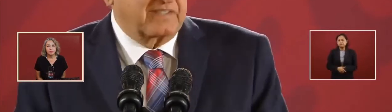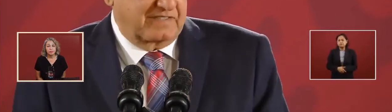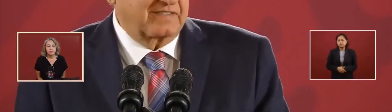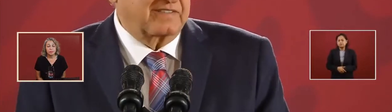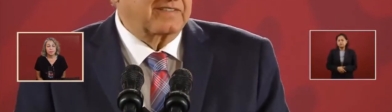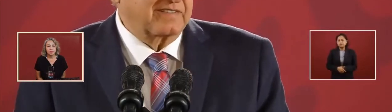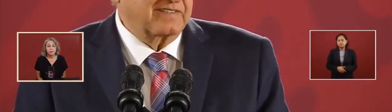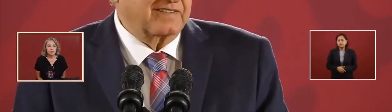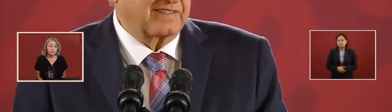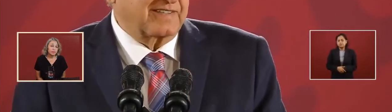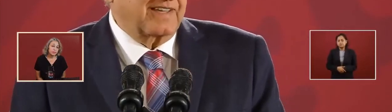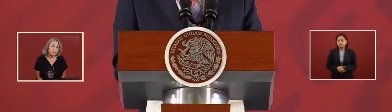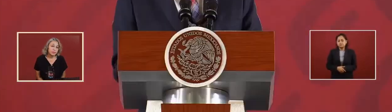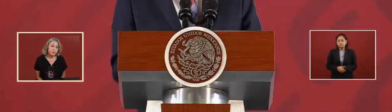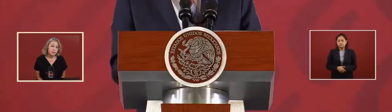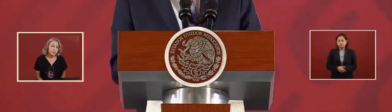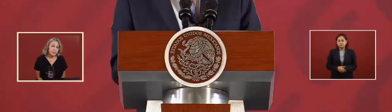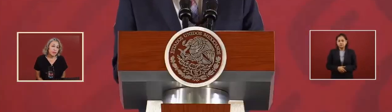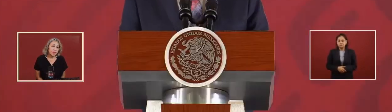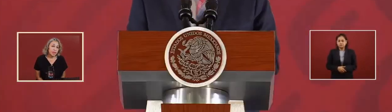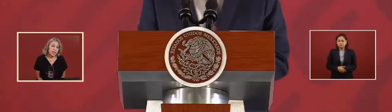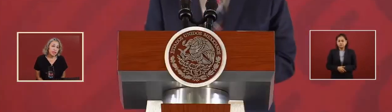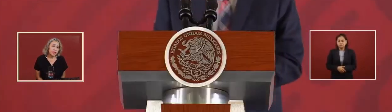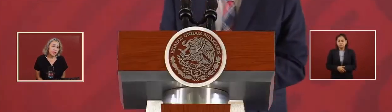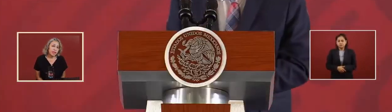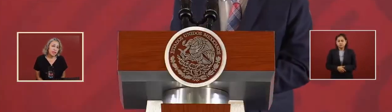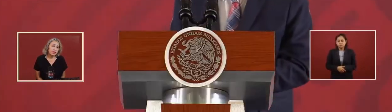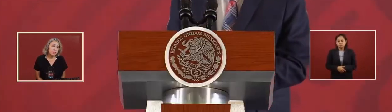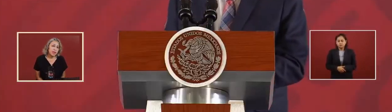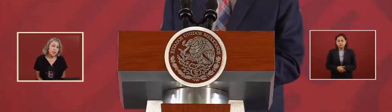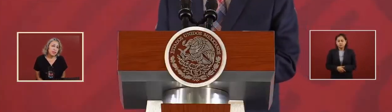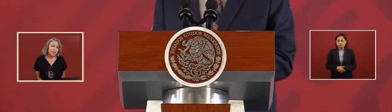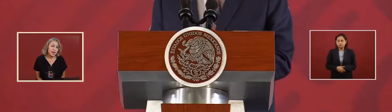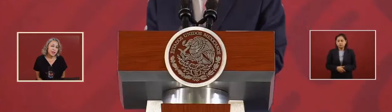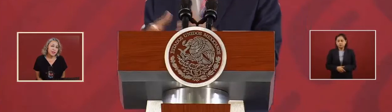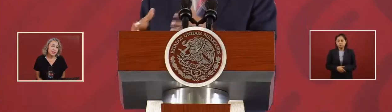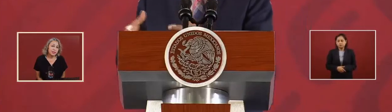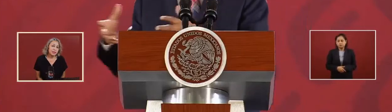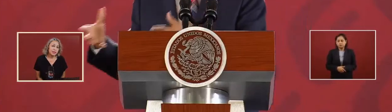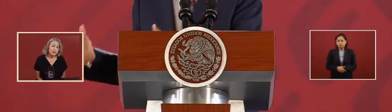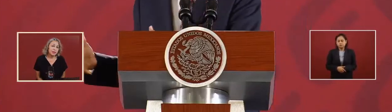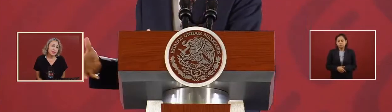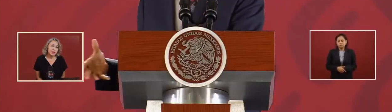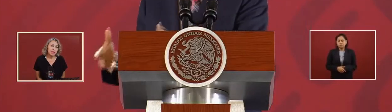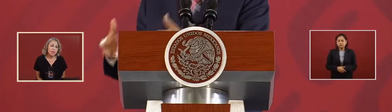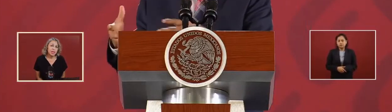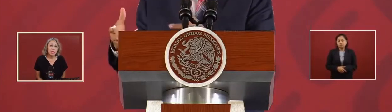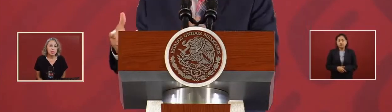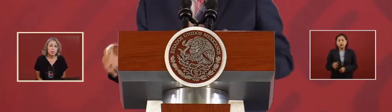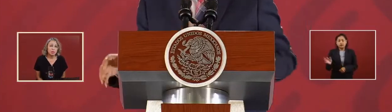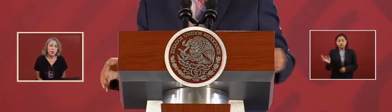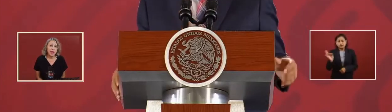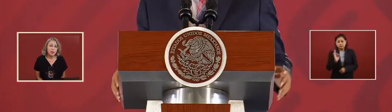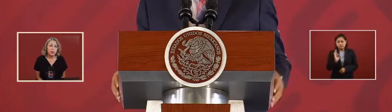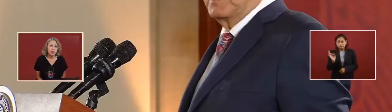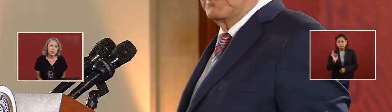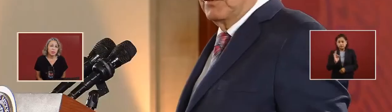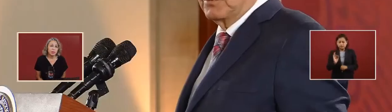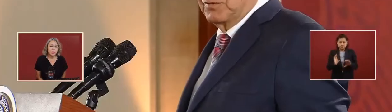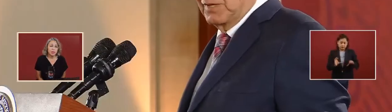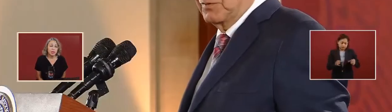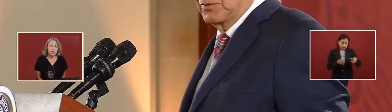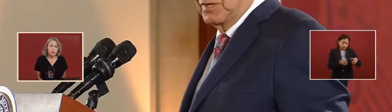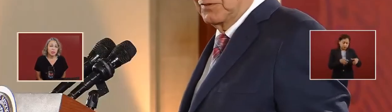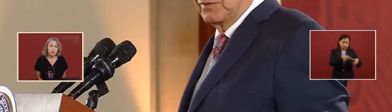It, it could be that the economical power could be,